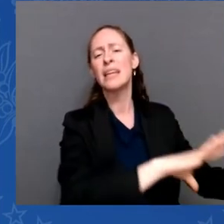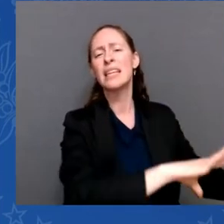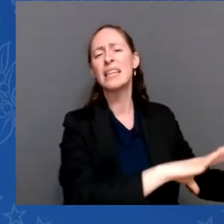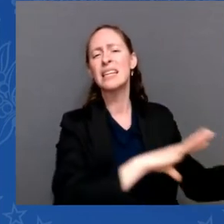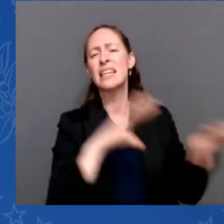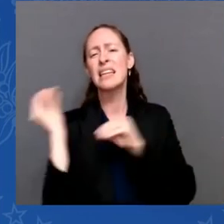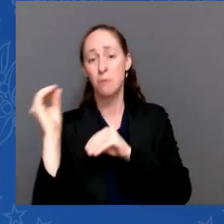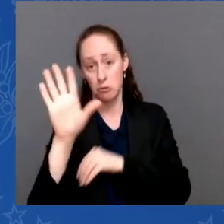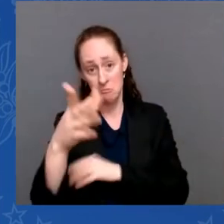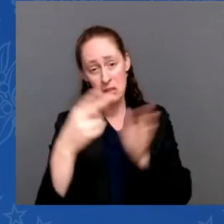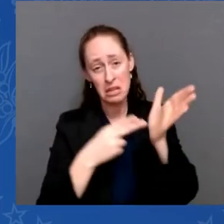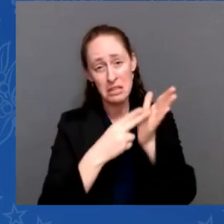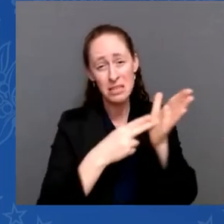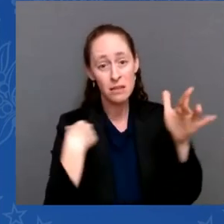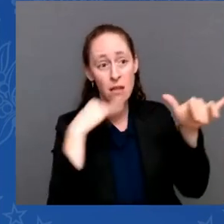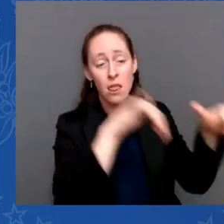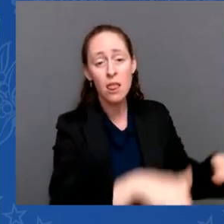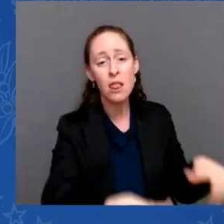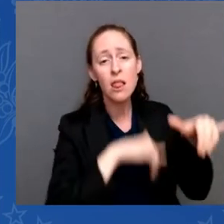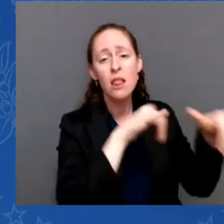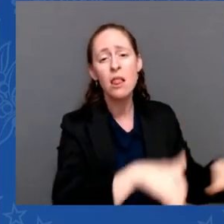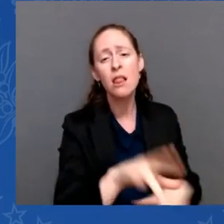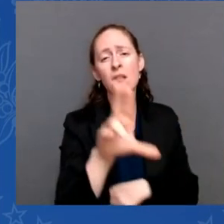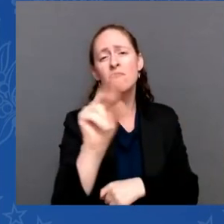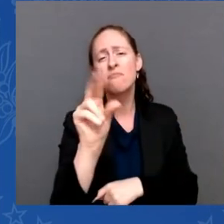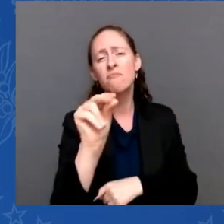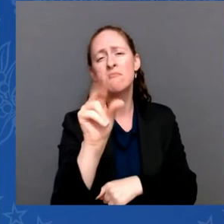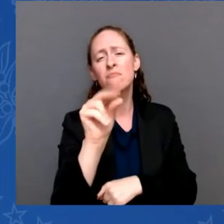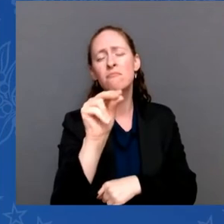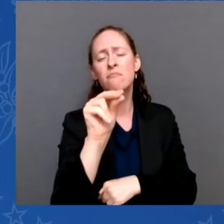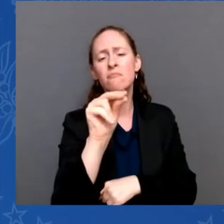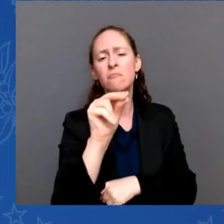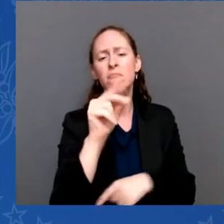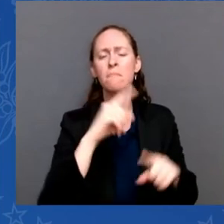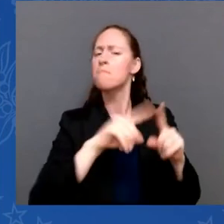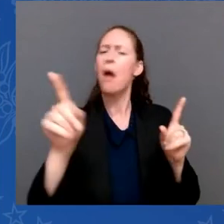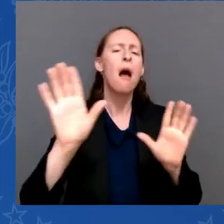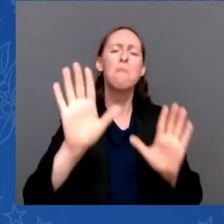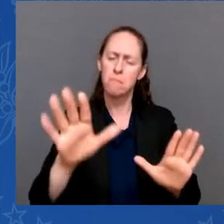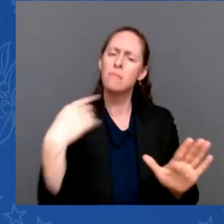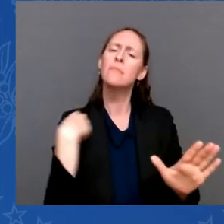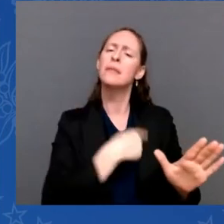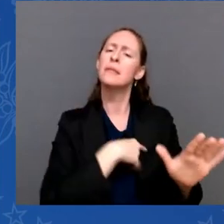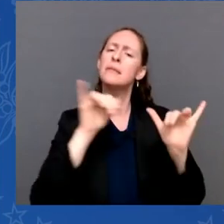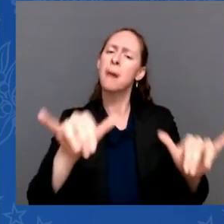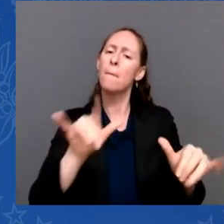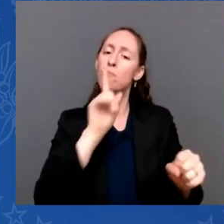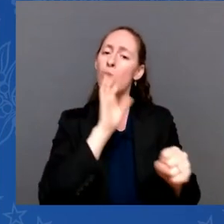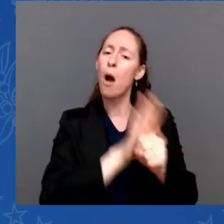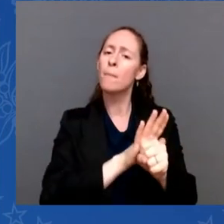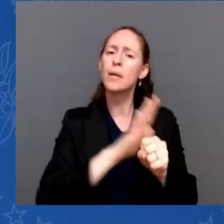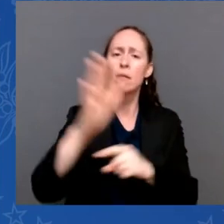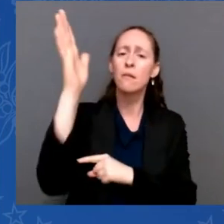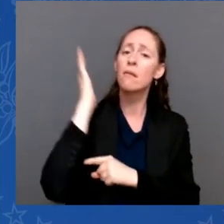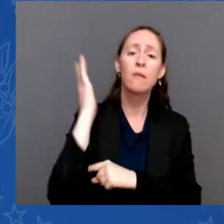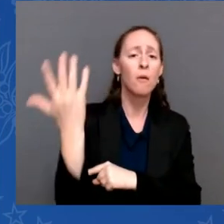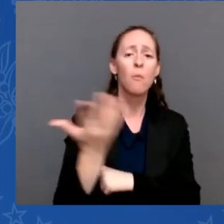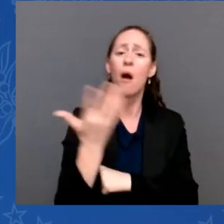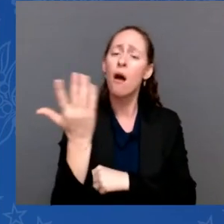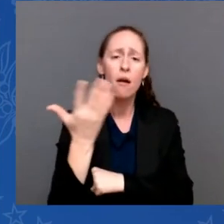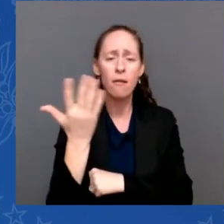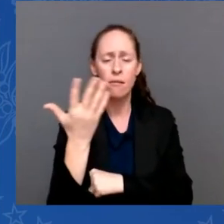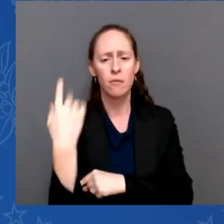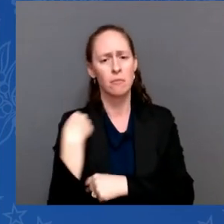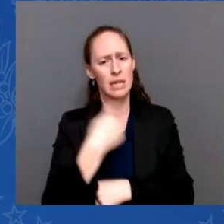to do us harm. And I made a promise to the American people that we continue to conduct effective counterterrorism operations